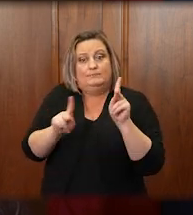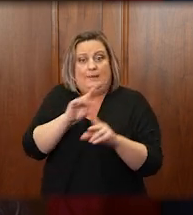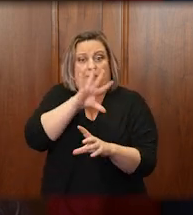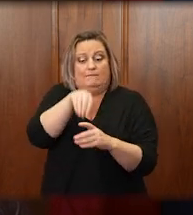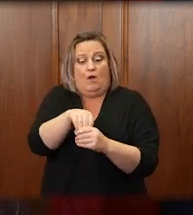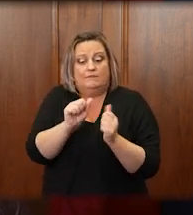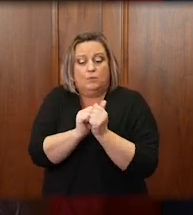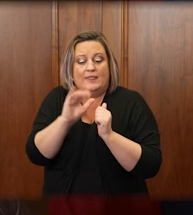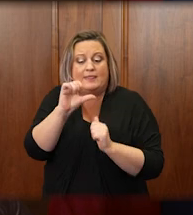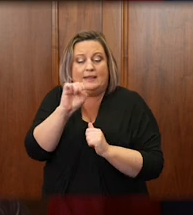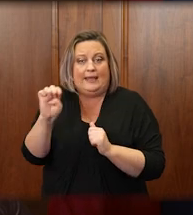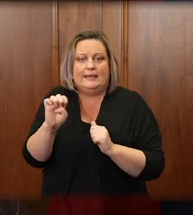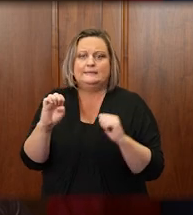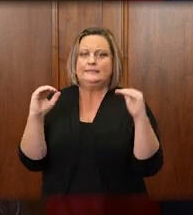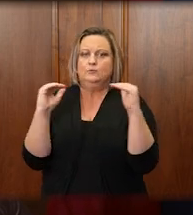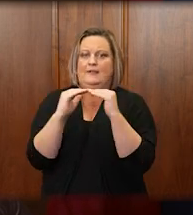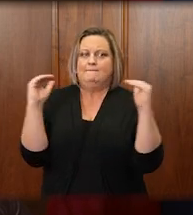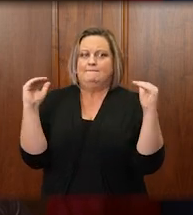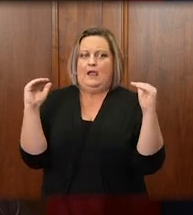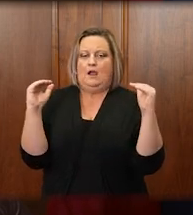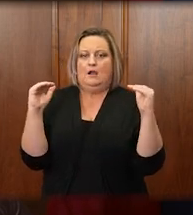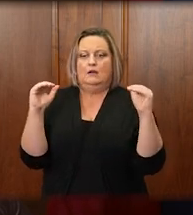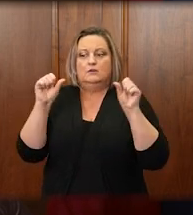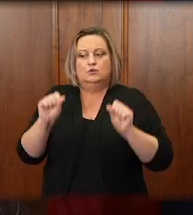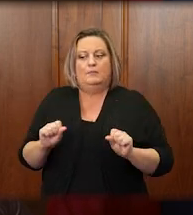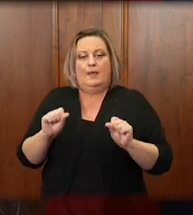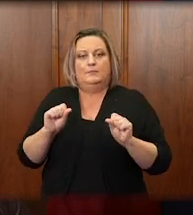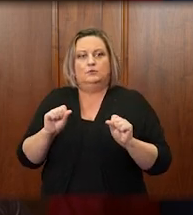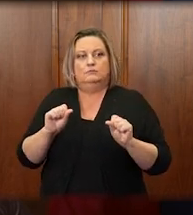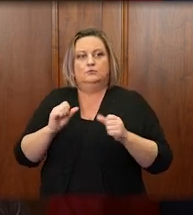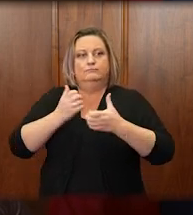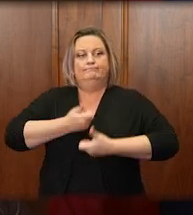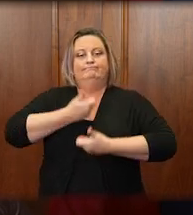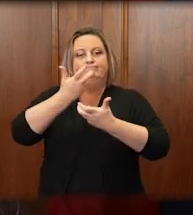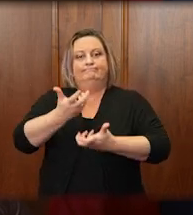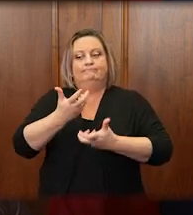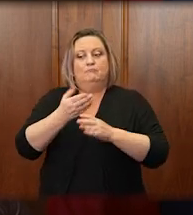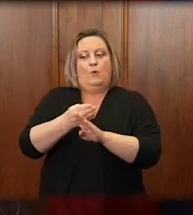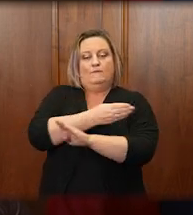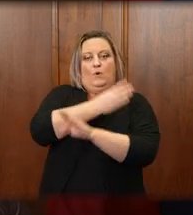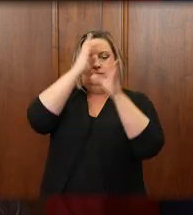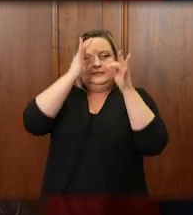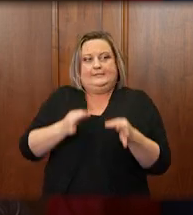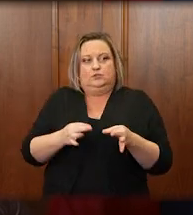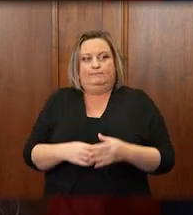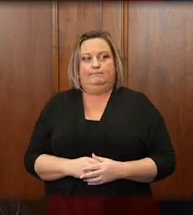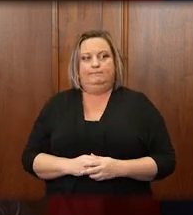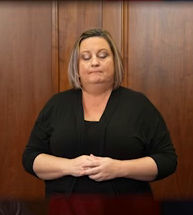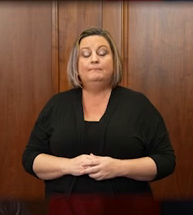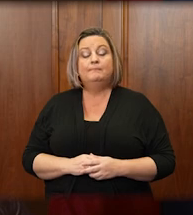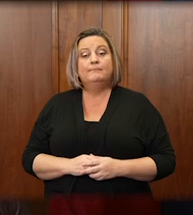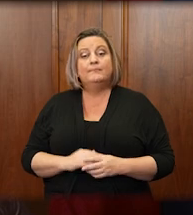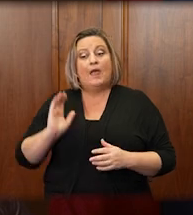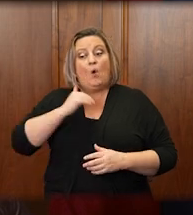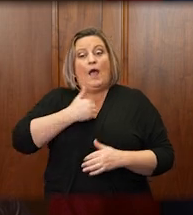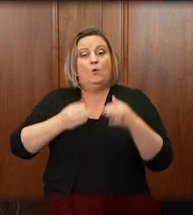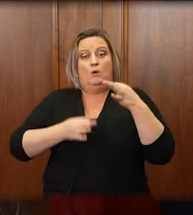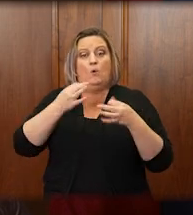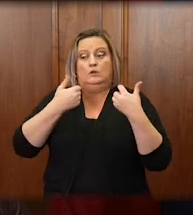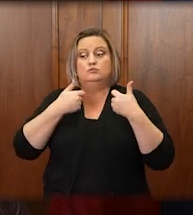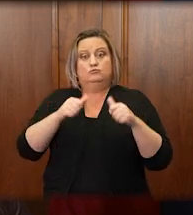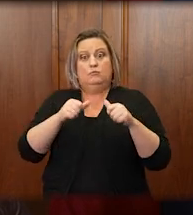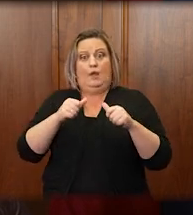a fair opportunity to be heard before a decision is made. Although our courts strive to be as efficient as